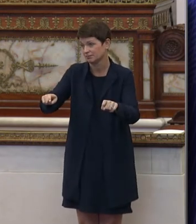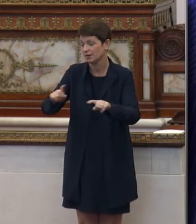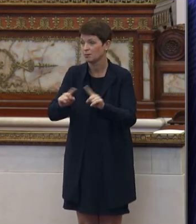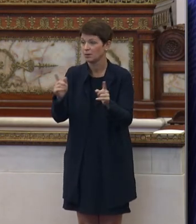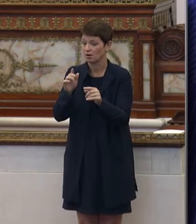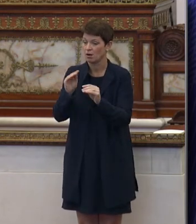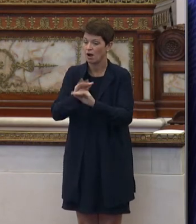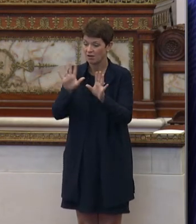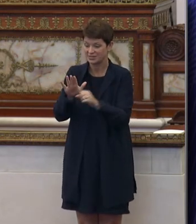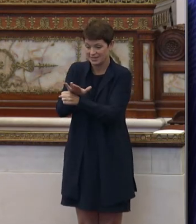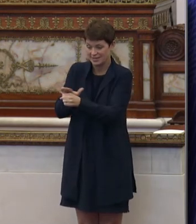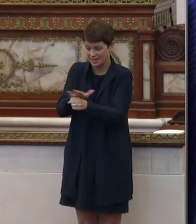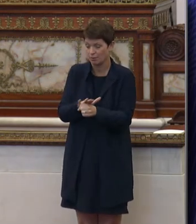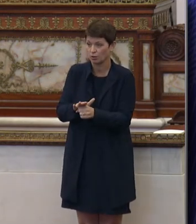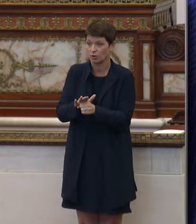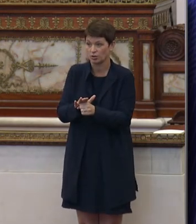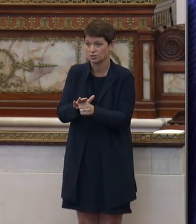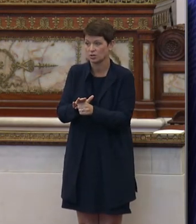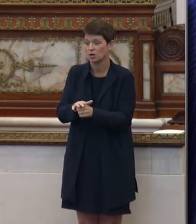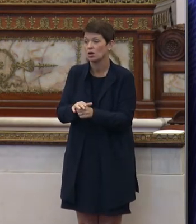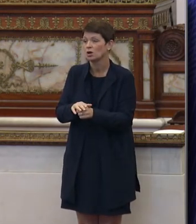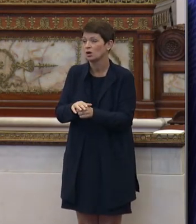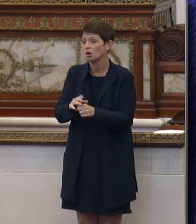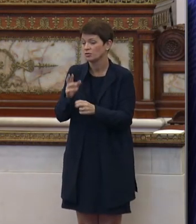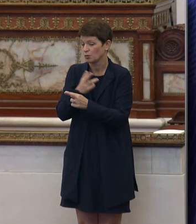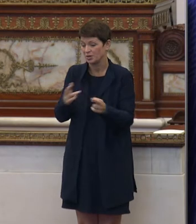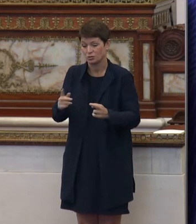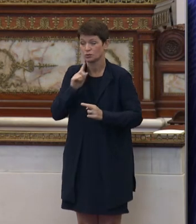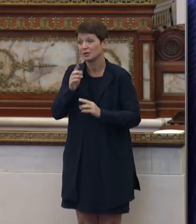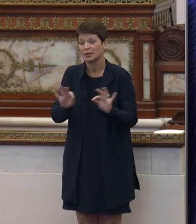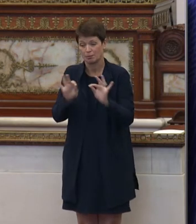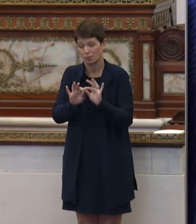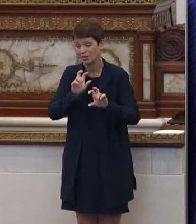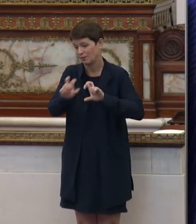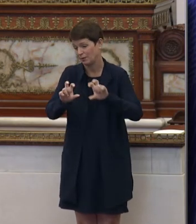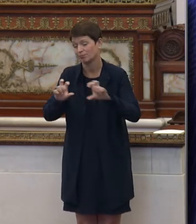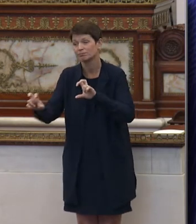those neighborhoods, as you mentioned, certainly are high need neighborhoods where those resources are really important.